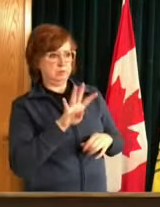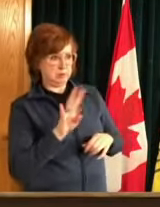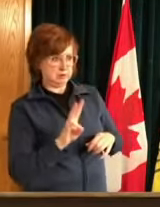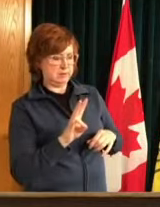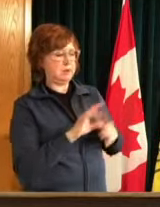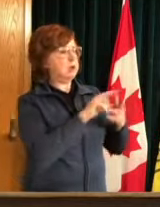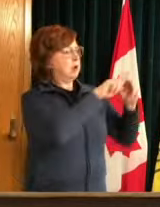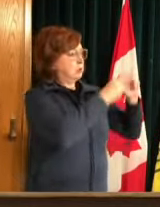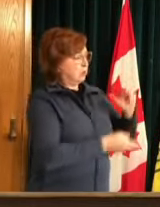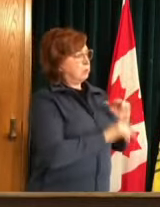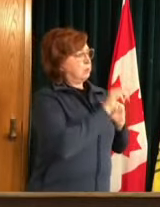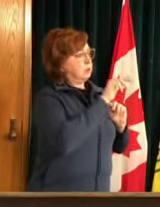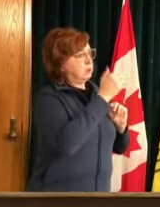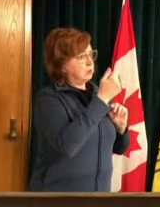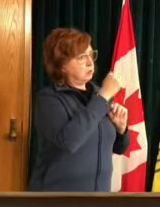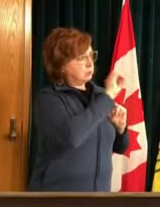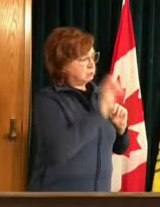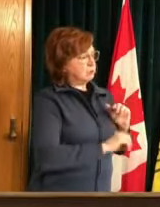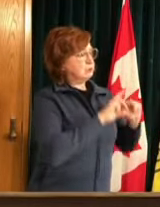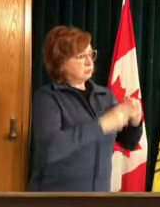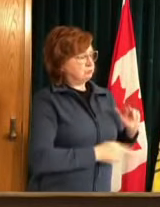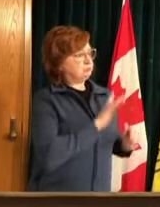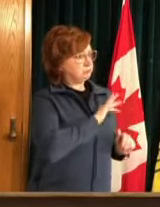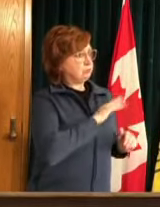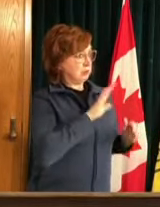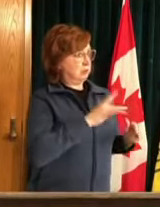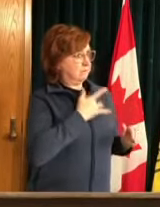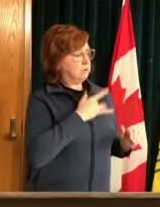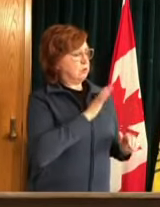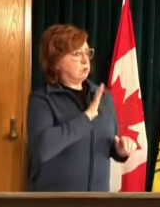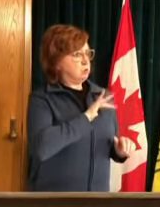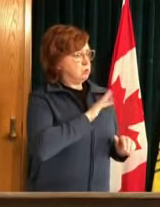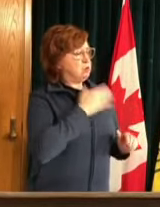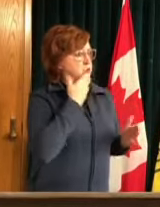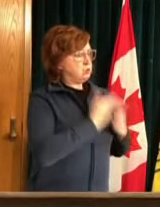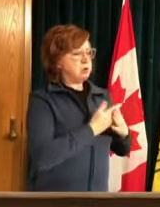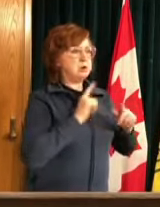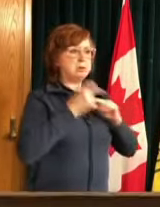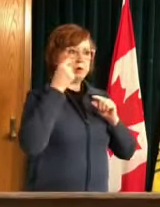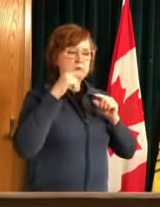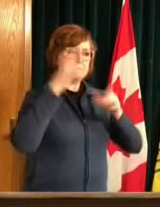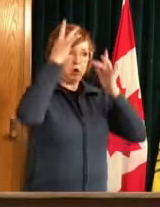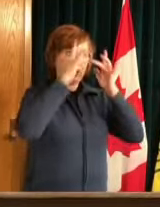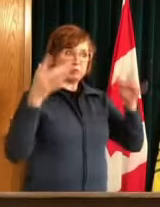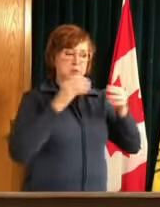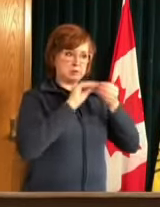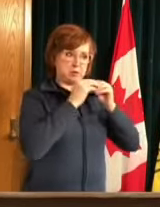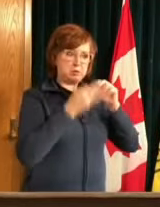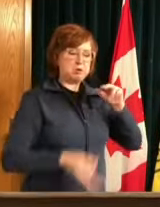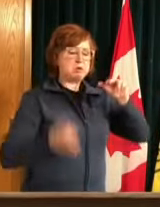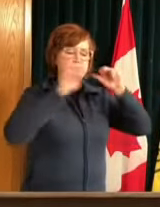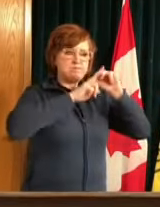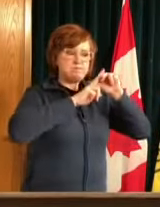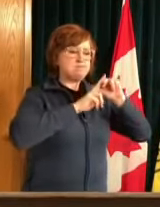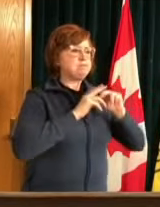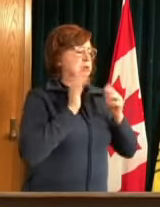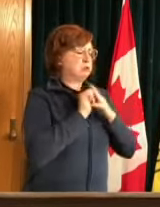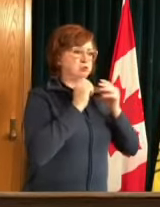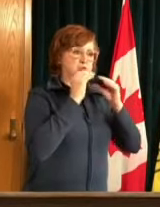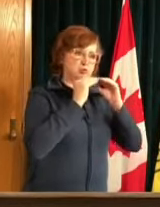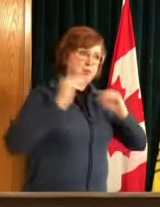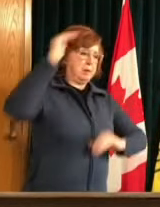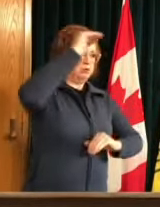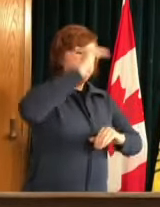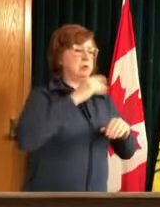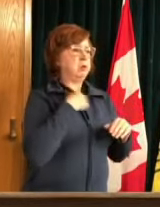that's encouraging case numbers and hospitalizations are still too high so we are extending the current public health orders that were set to